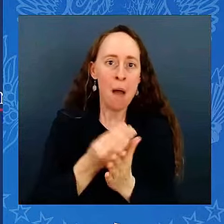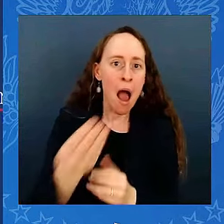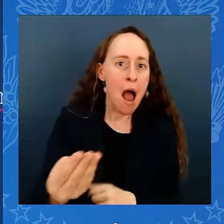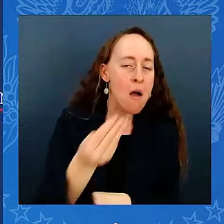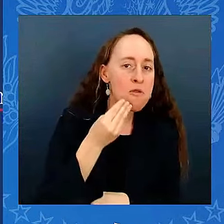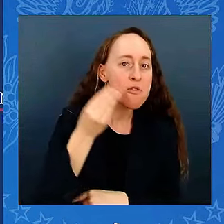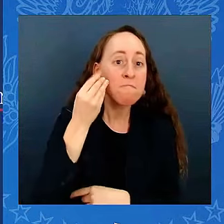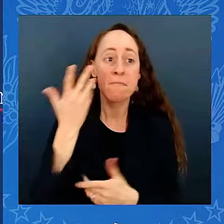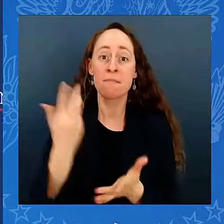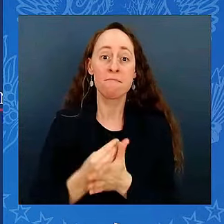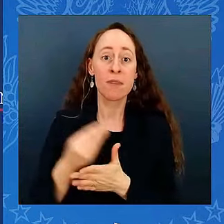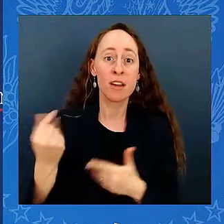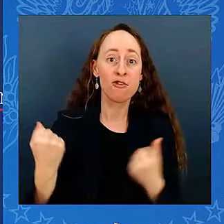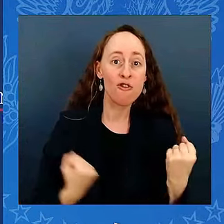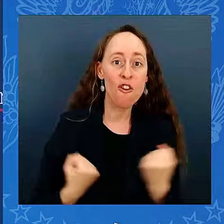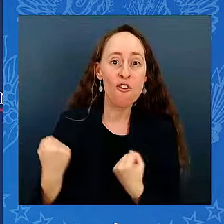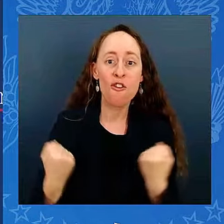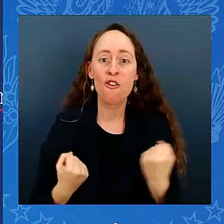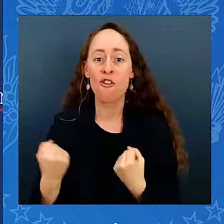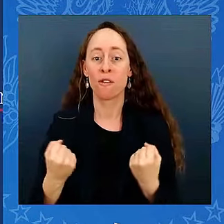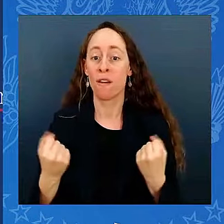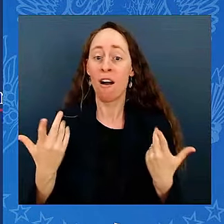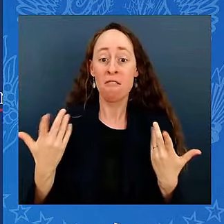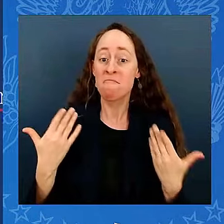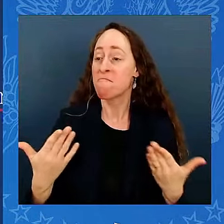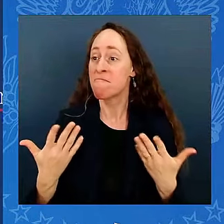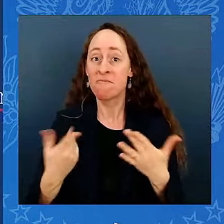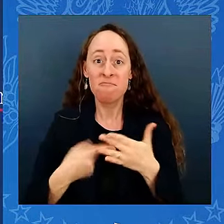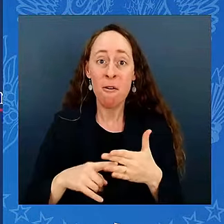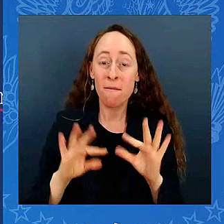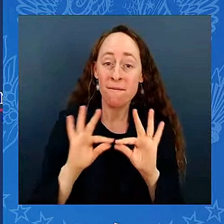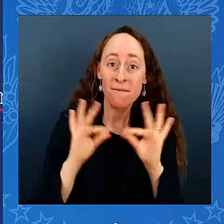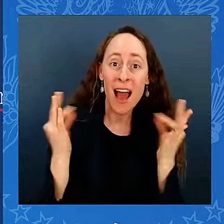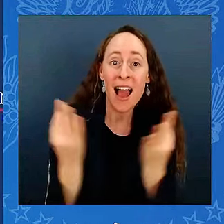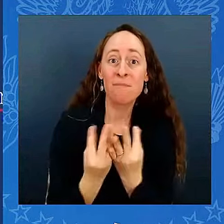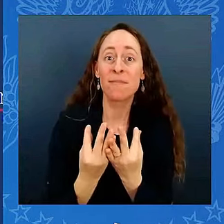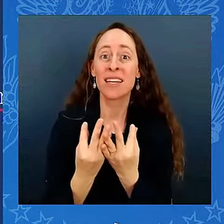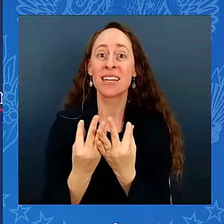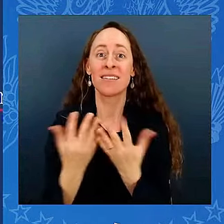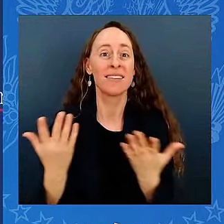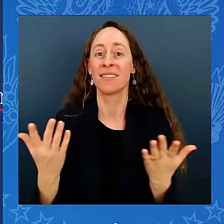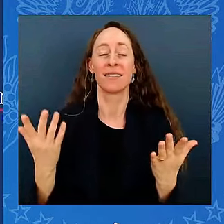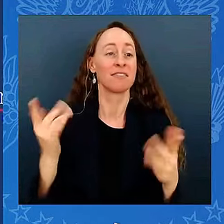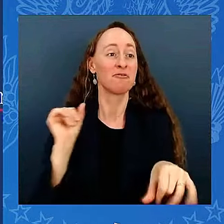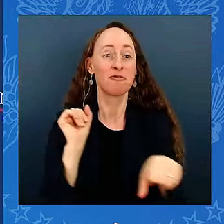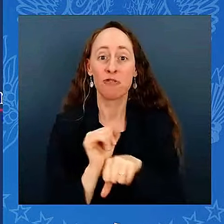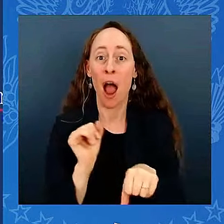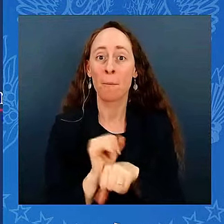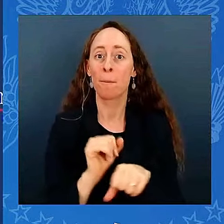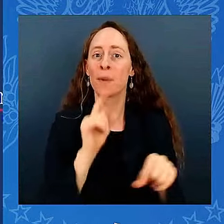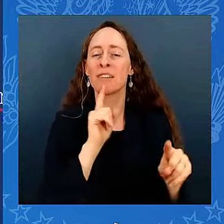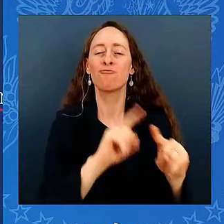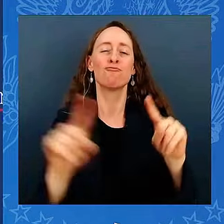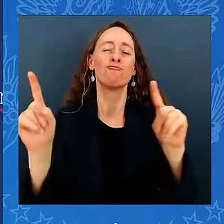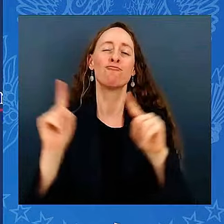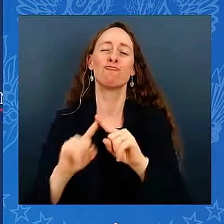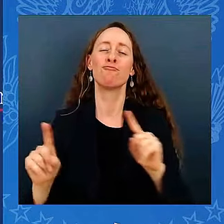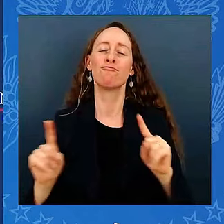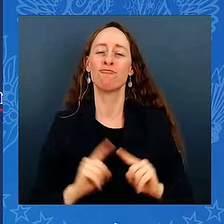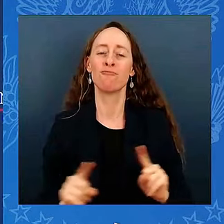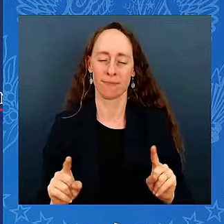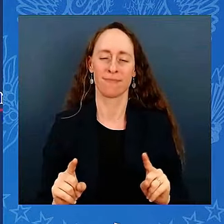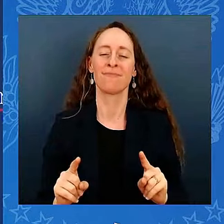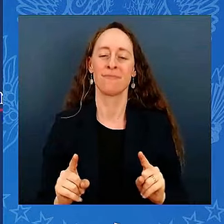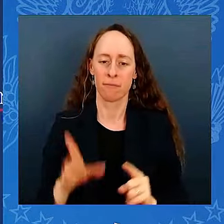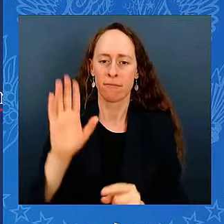We're creating jobs. Employment remains very low. Small business creation is at its historic highs. The economy is